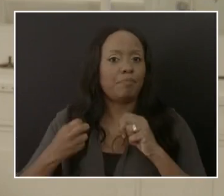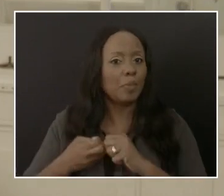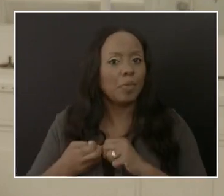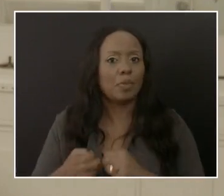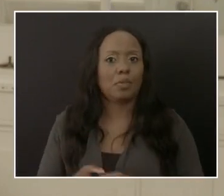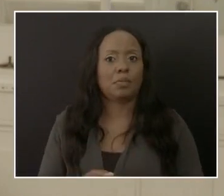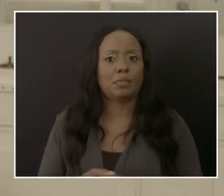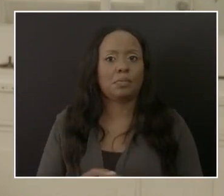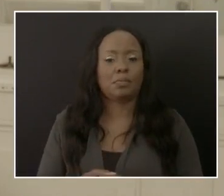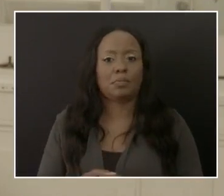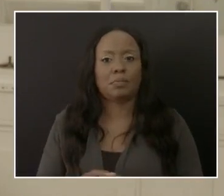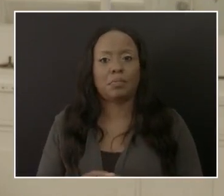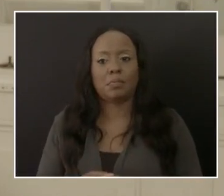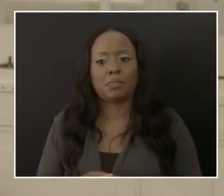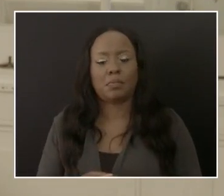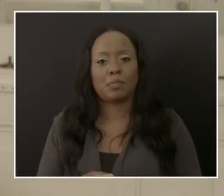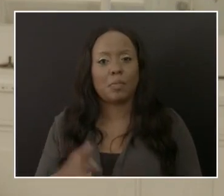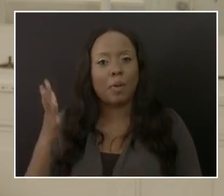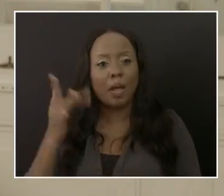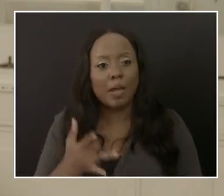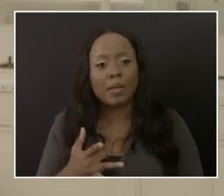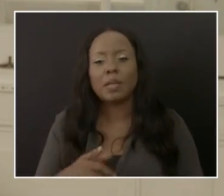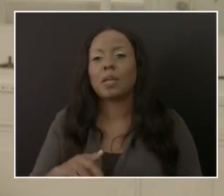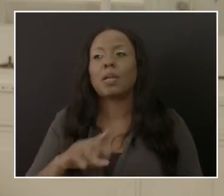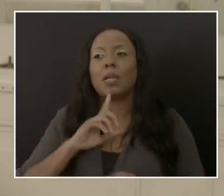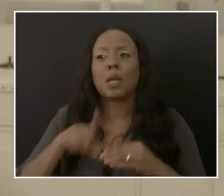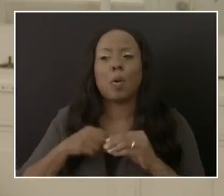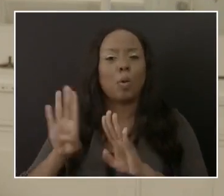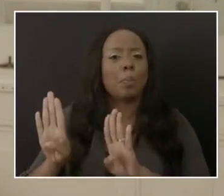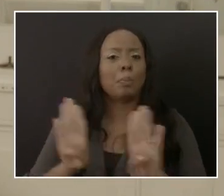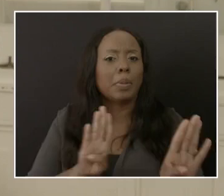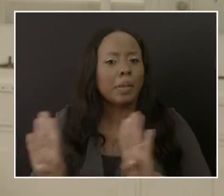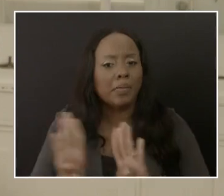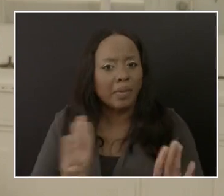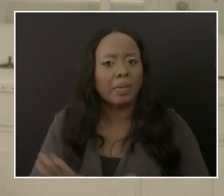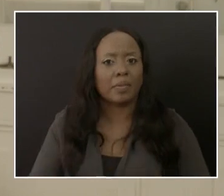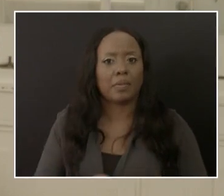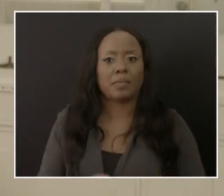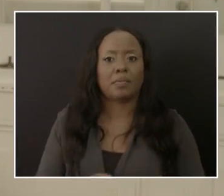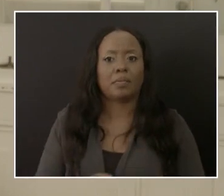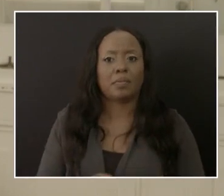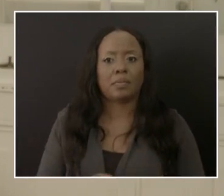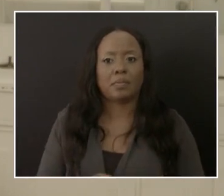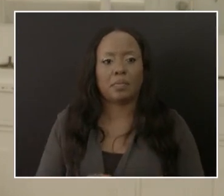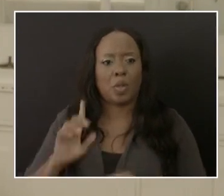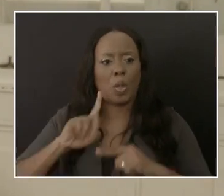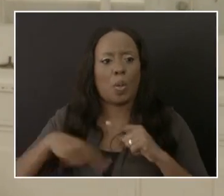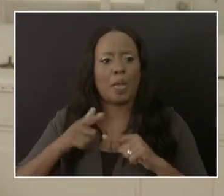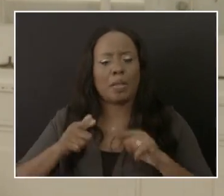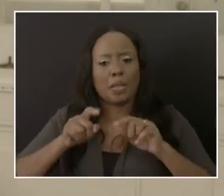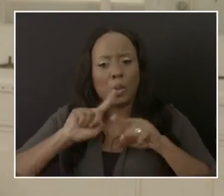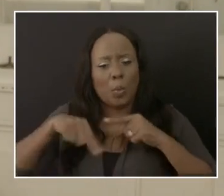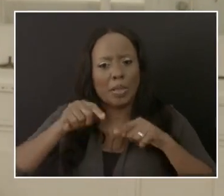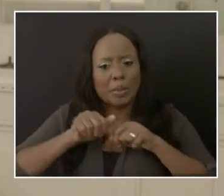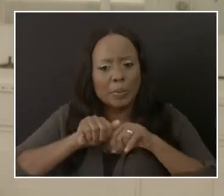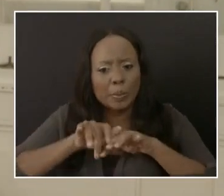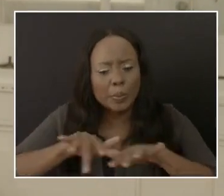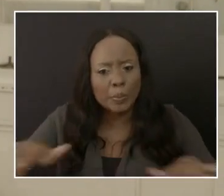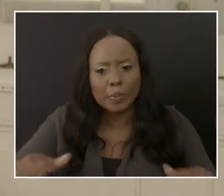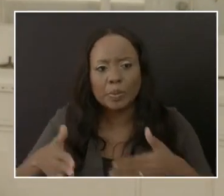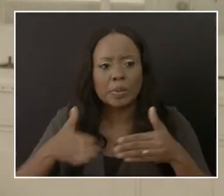behavioral issues. The spread of viruses, regardless of if it is new